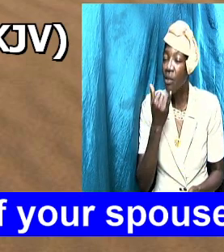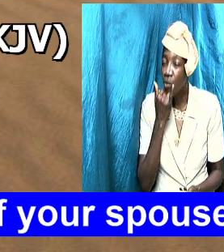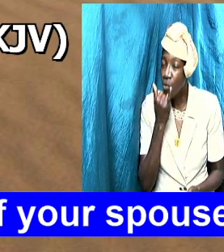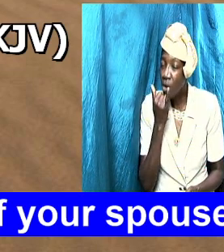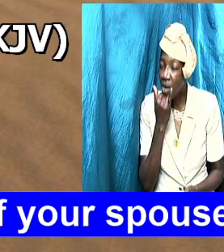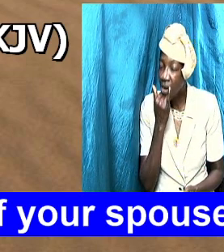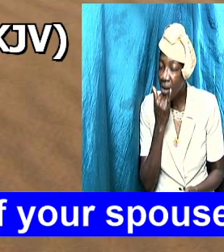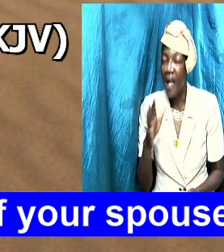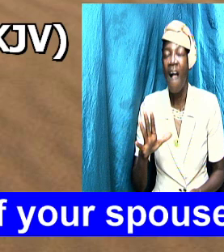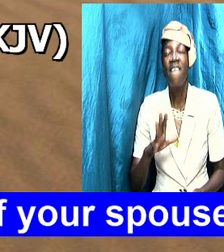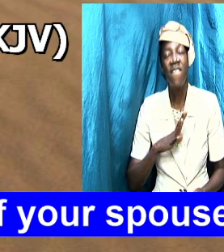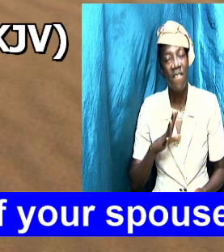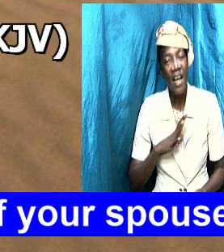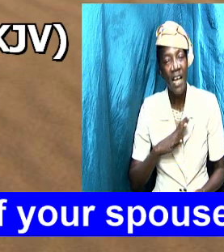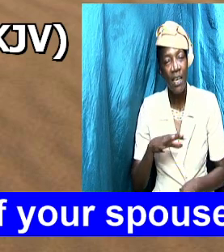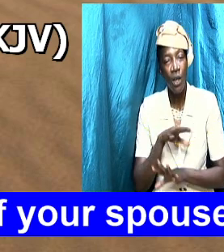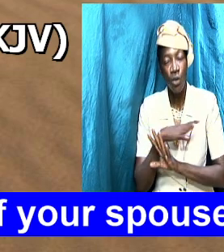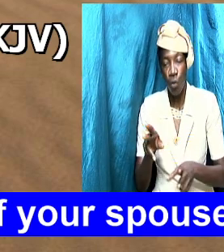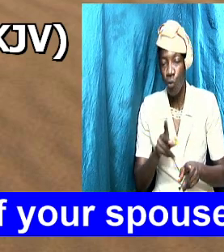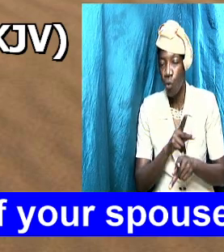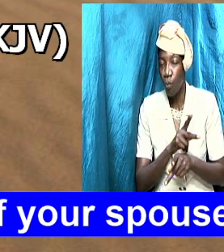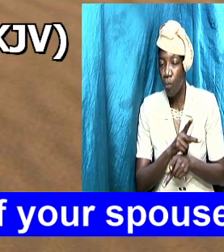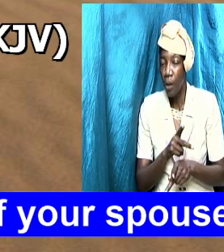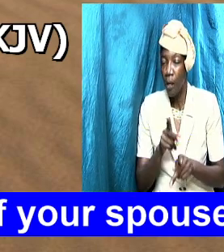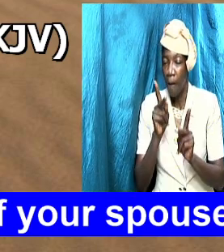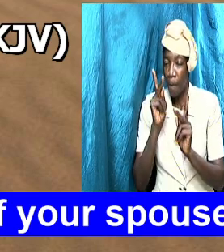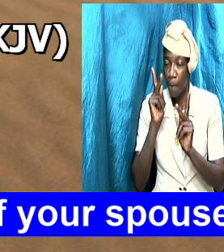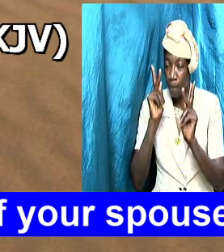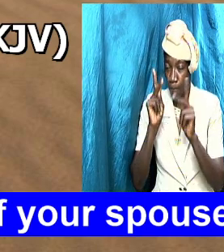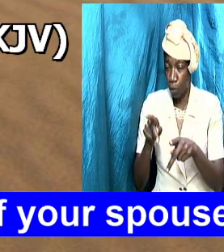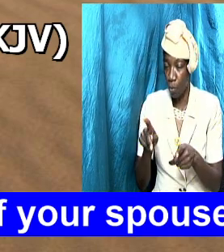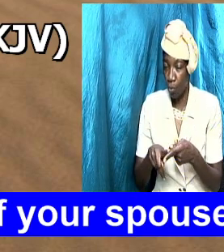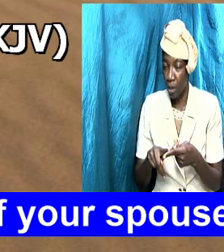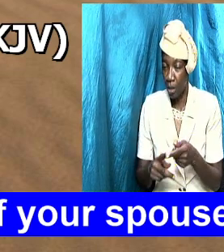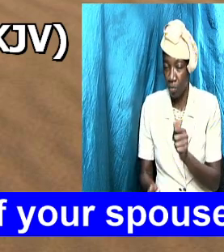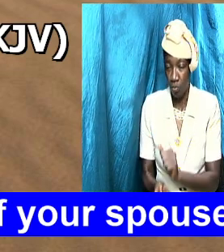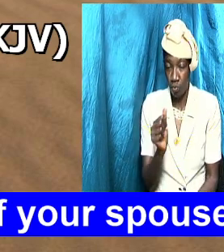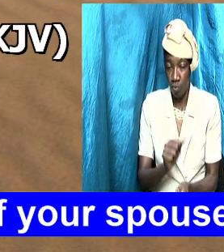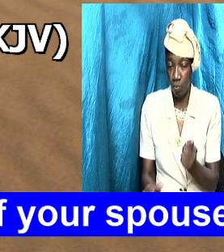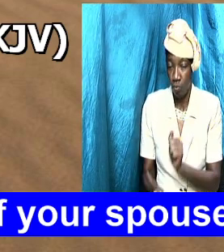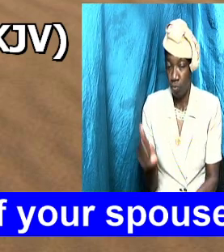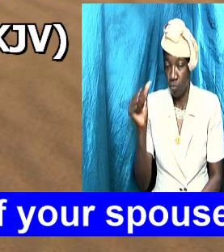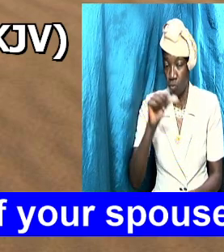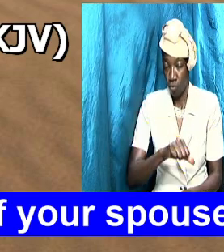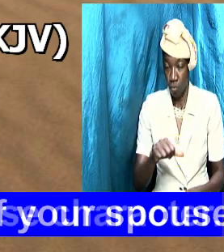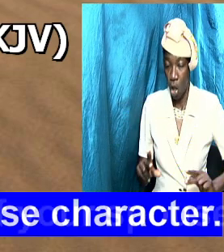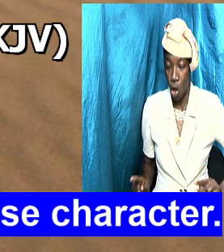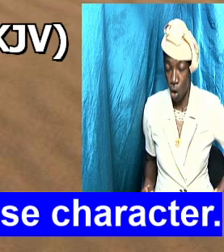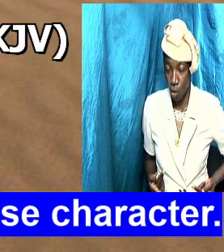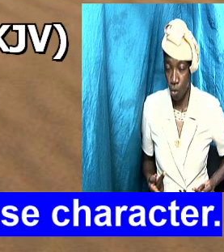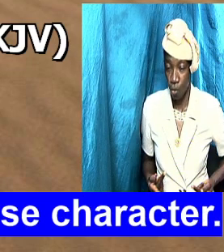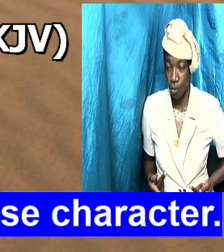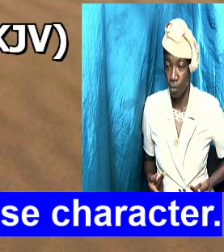quite fine because you know we don't put up with abuse so we are not talking about abuse but there are